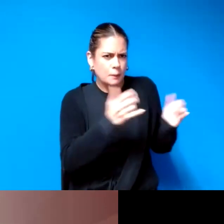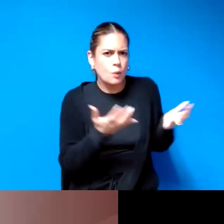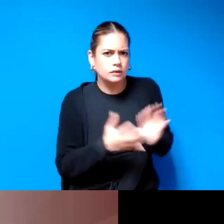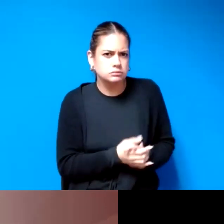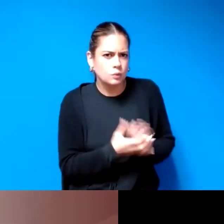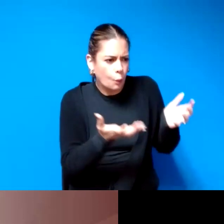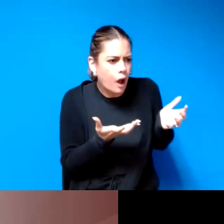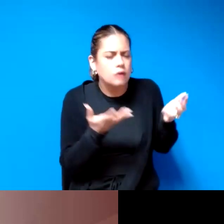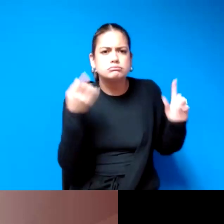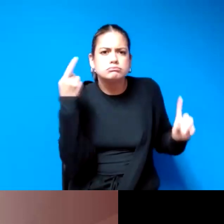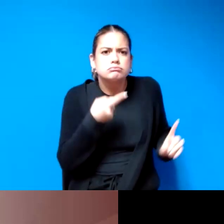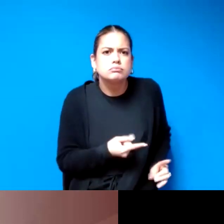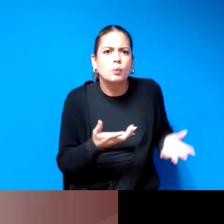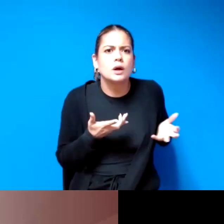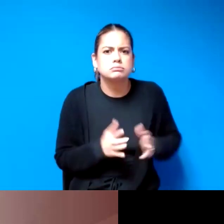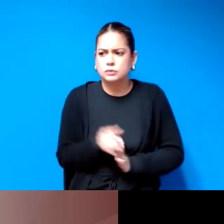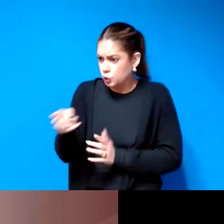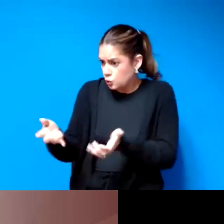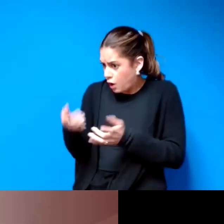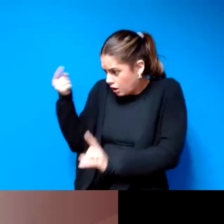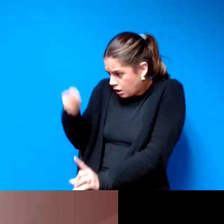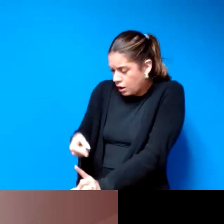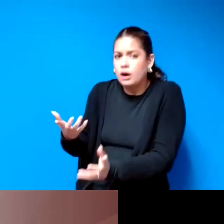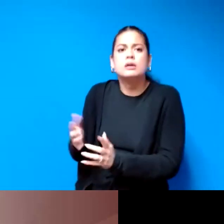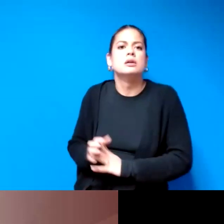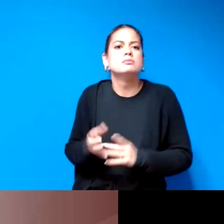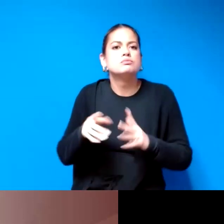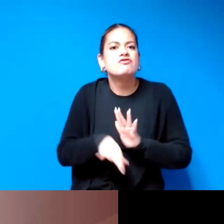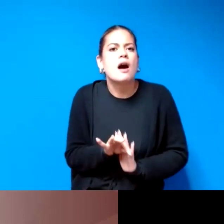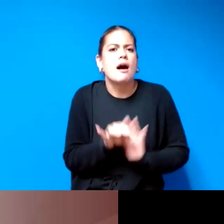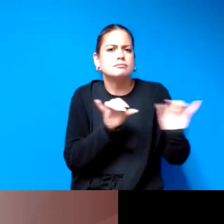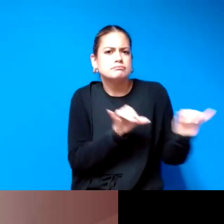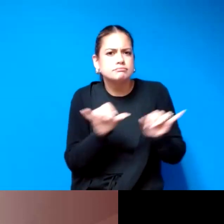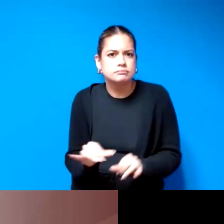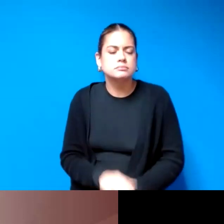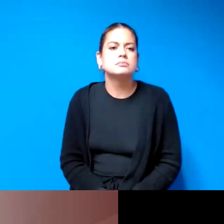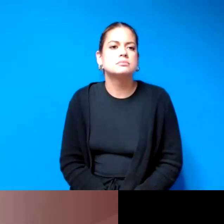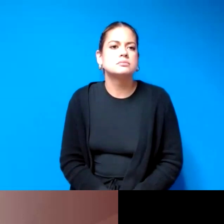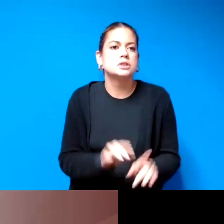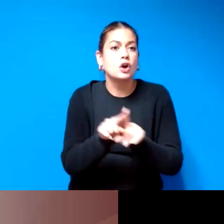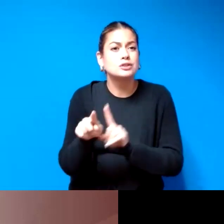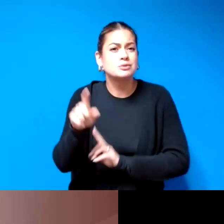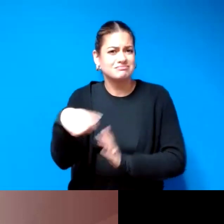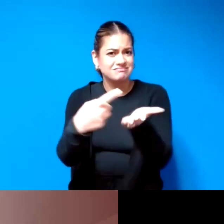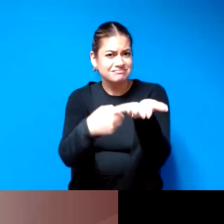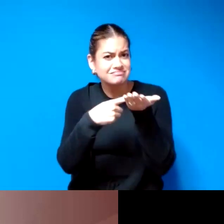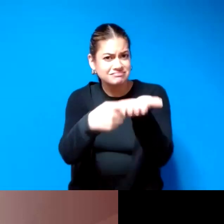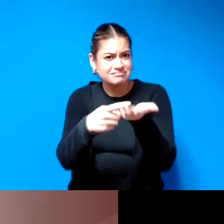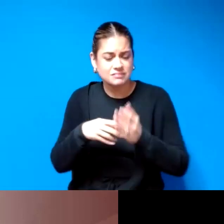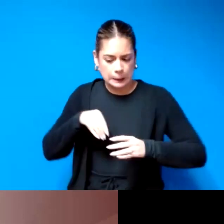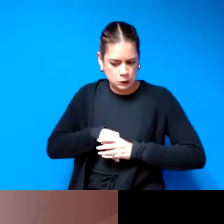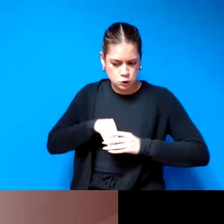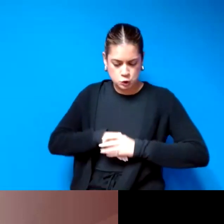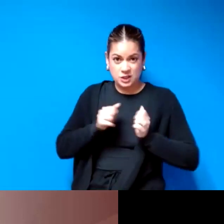the client wants and what the team wants i also think it's important to have conversations internally as a